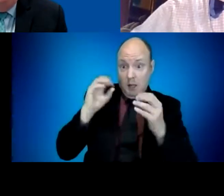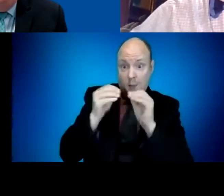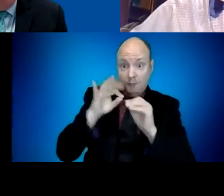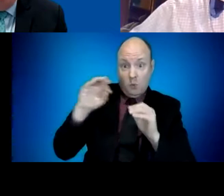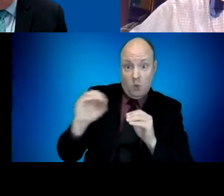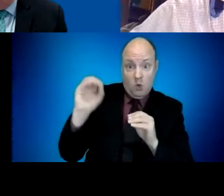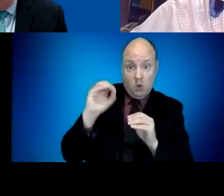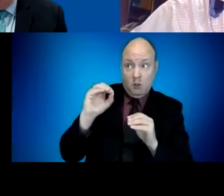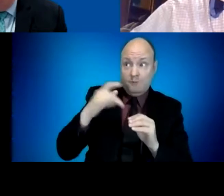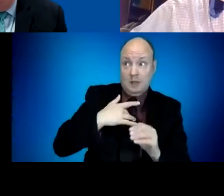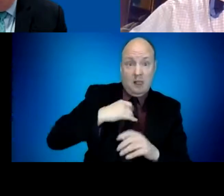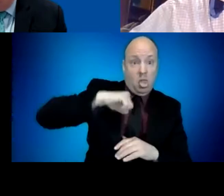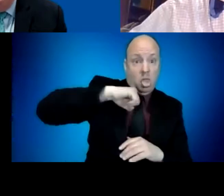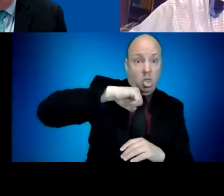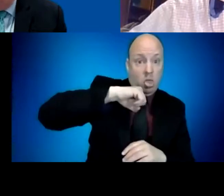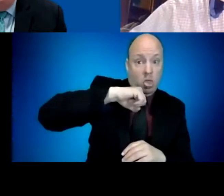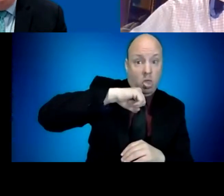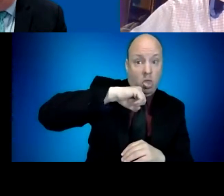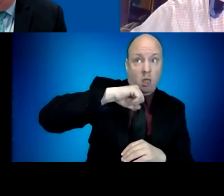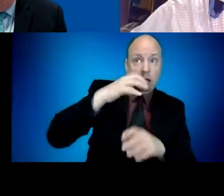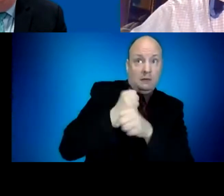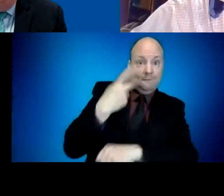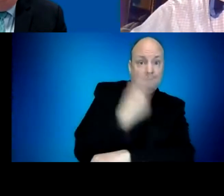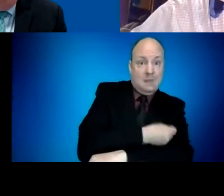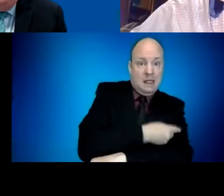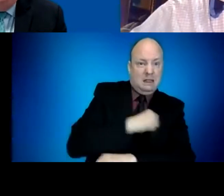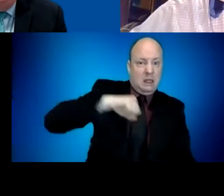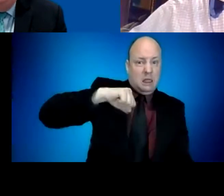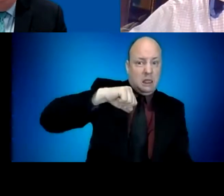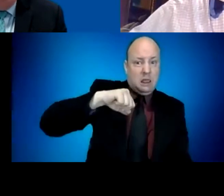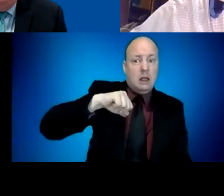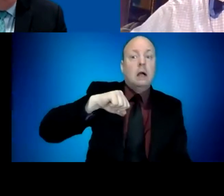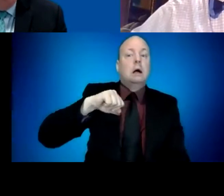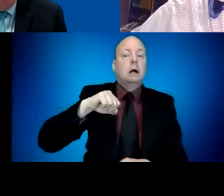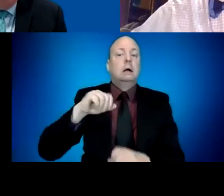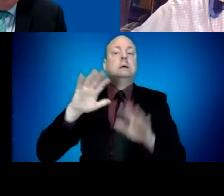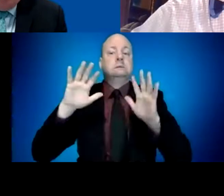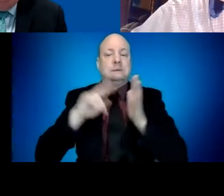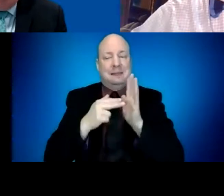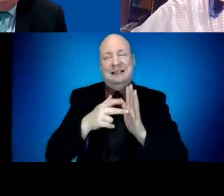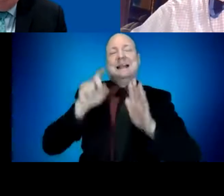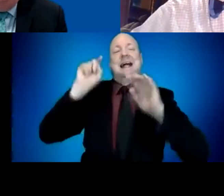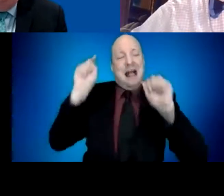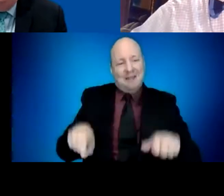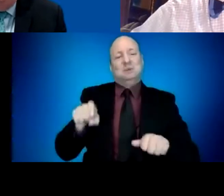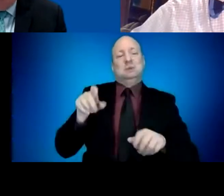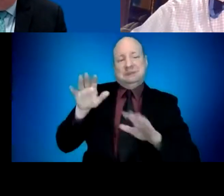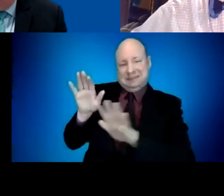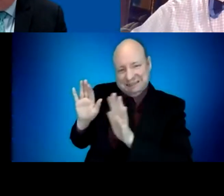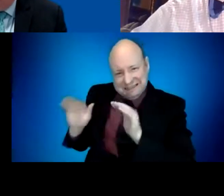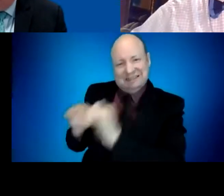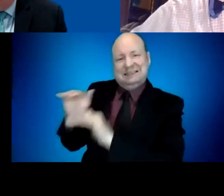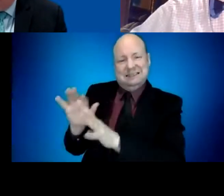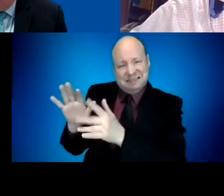hesitancy, especially in those communities that are most at risk of contracting the virus and most at risk of negative outcomes if they get it.